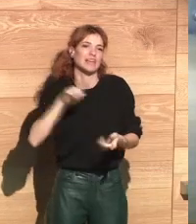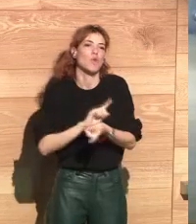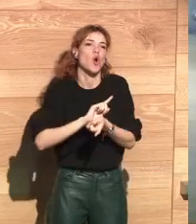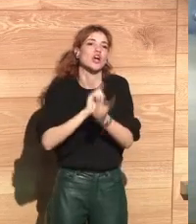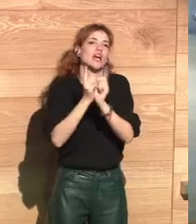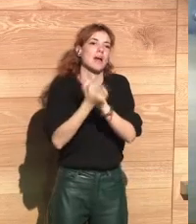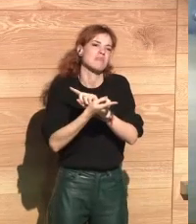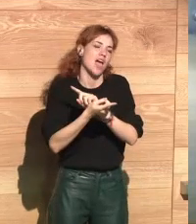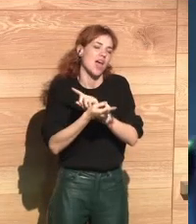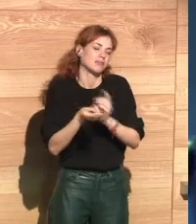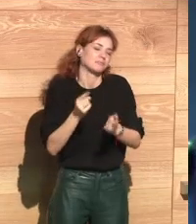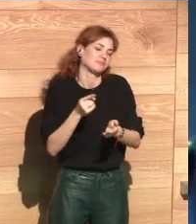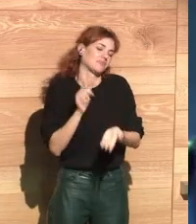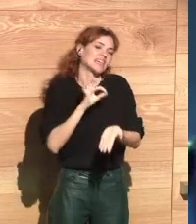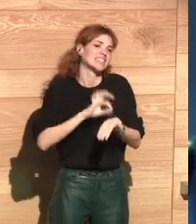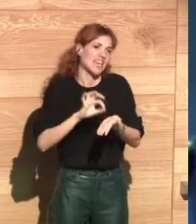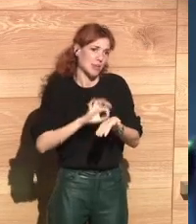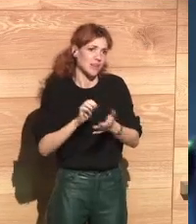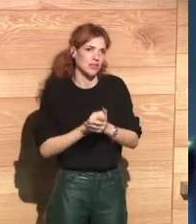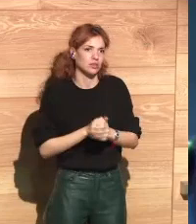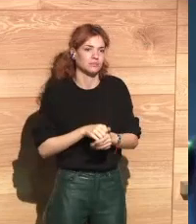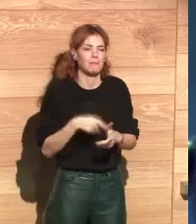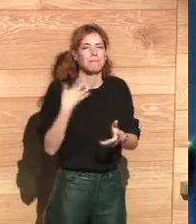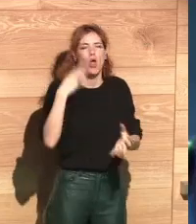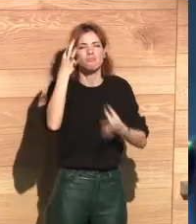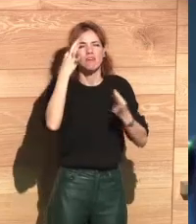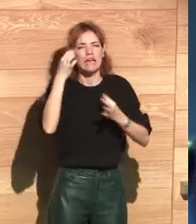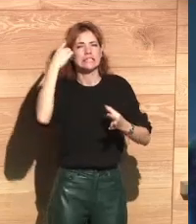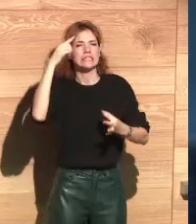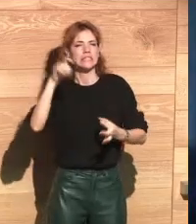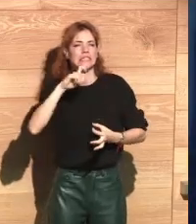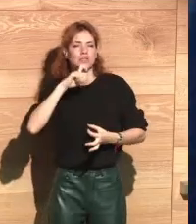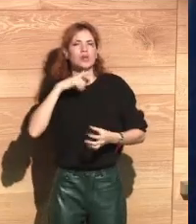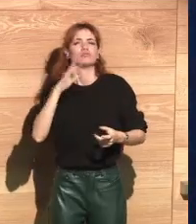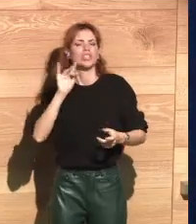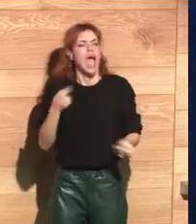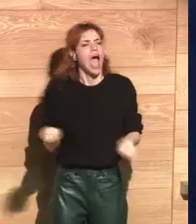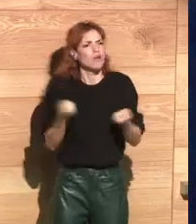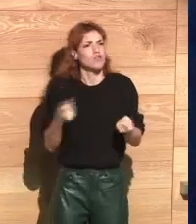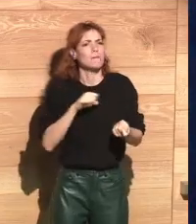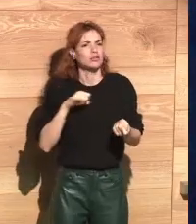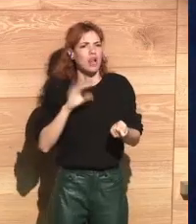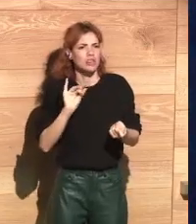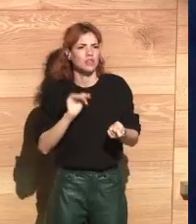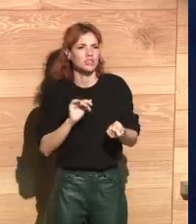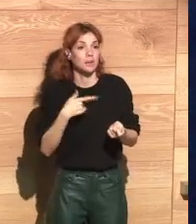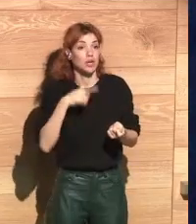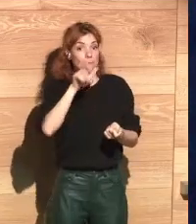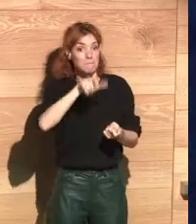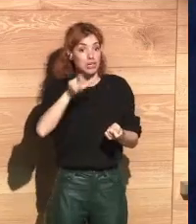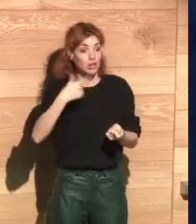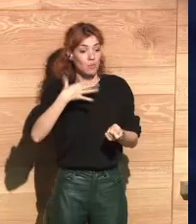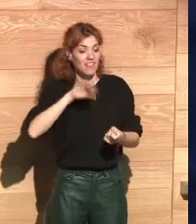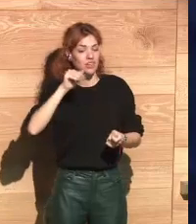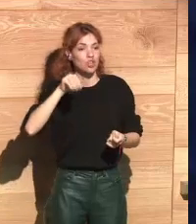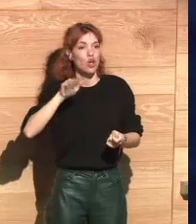exchanging data for services, but to what extent do we understand the details? So yes, advertising is customized or personalized, but